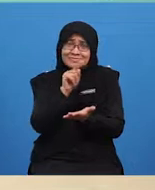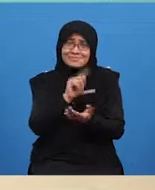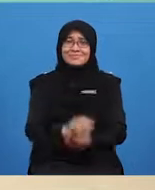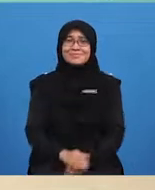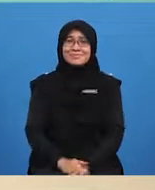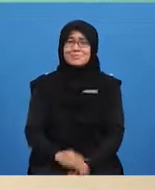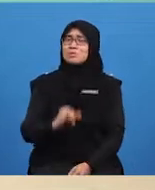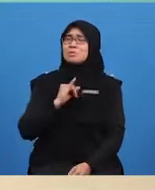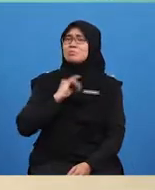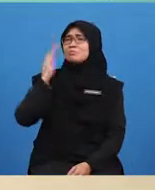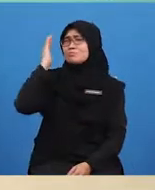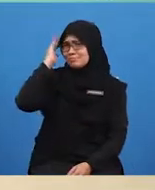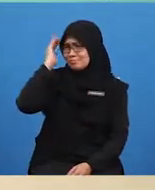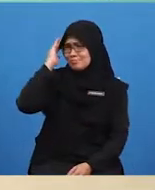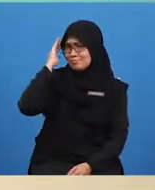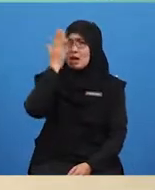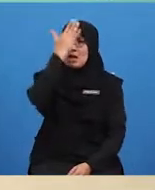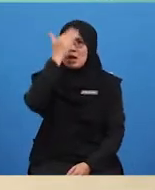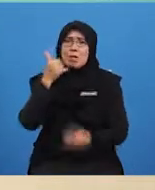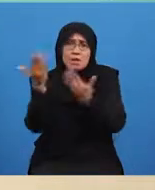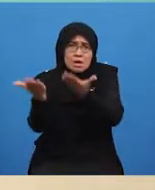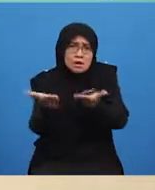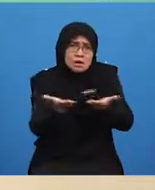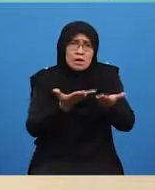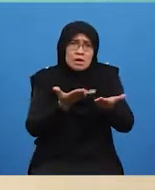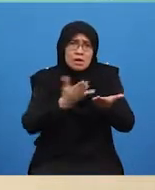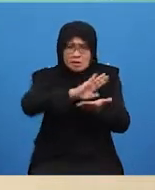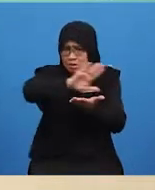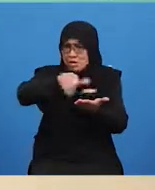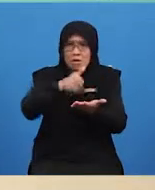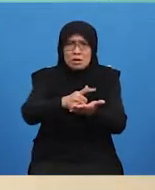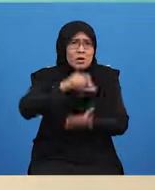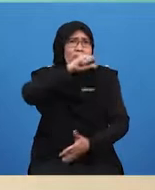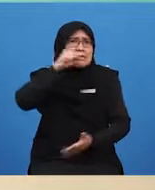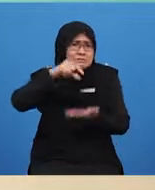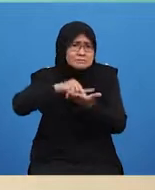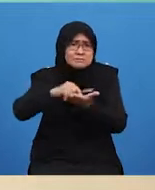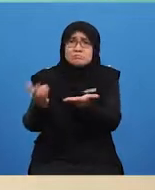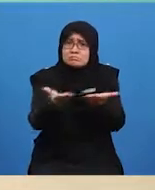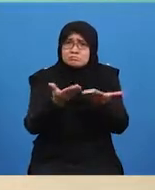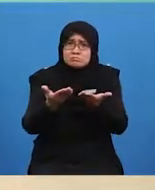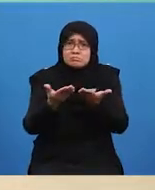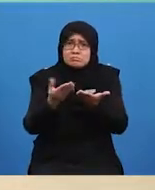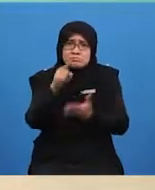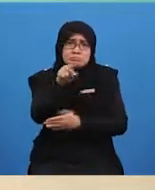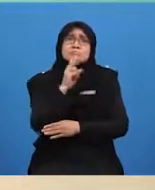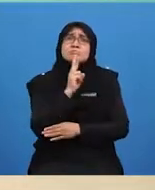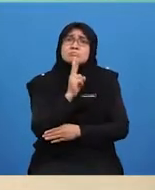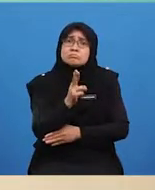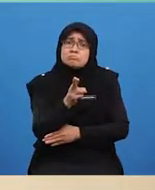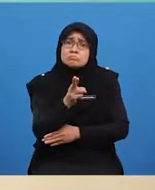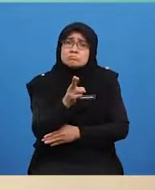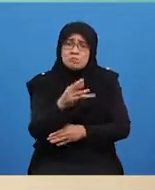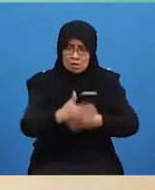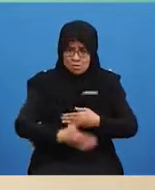I know it! Why are you bringing in those fried chickens here, YOLO? Are you feeling hungry? I